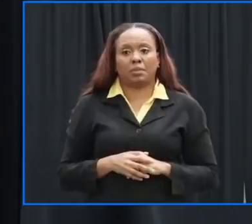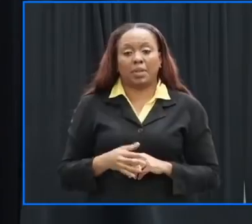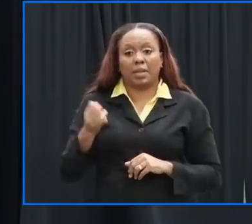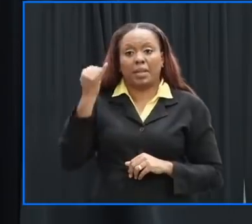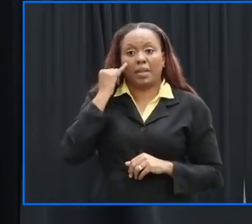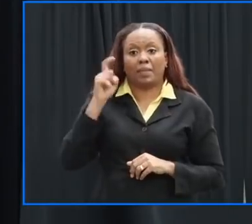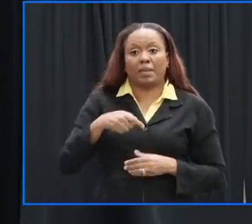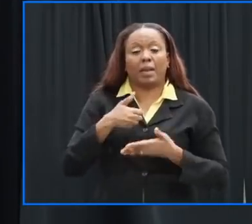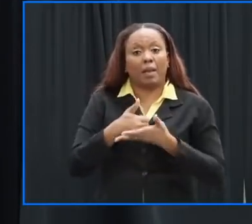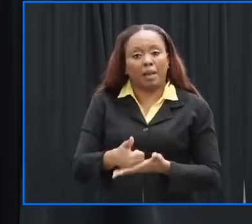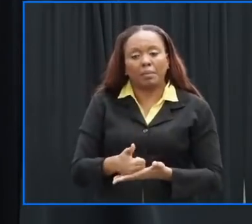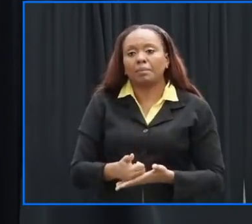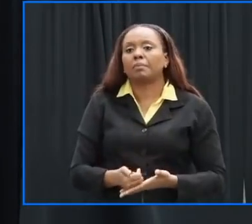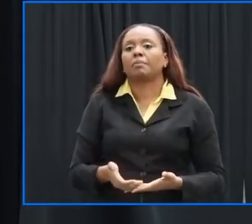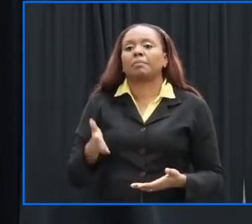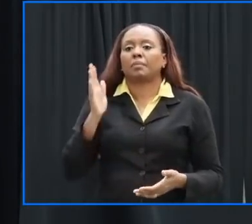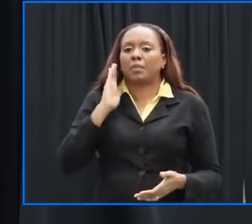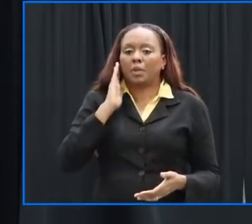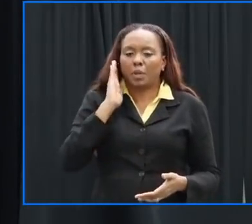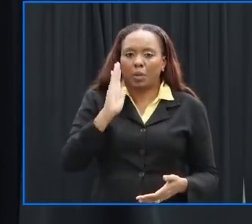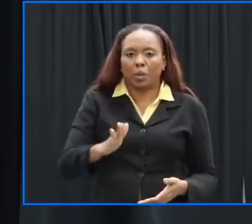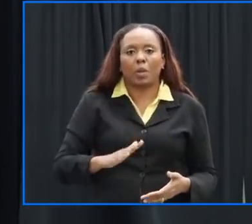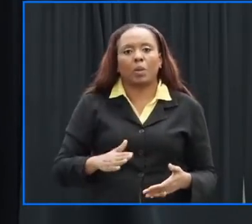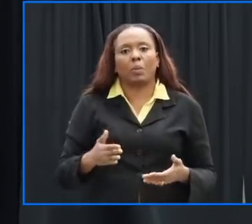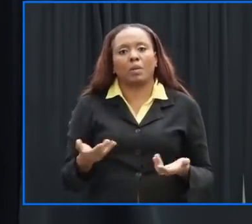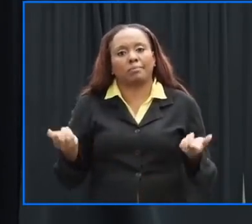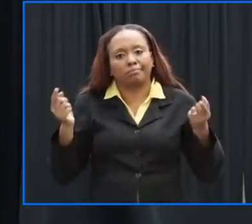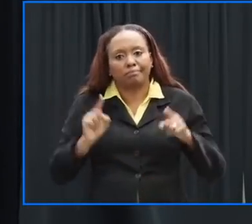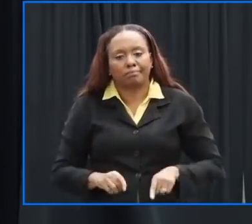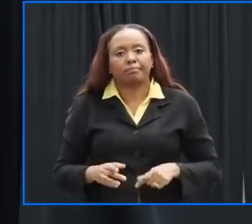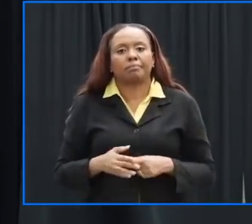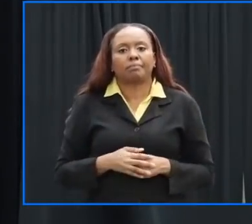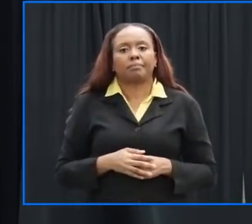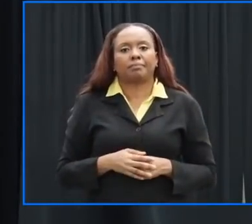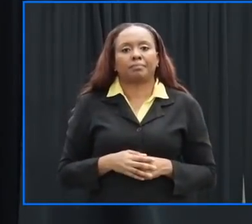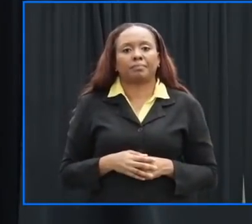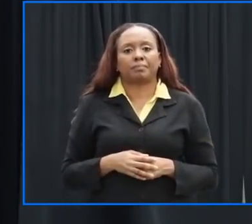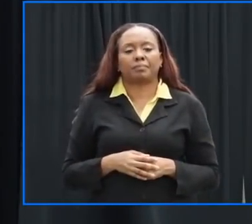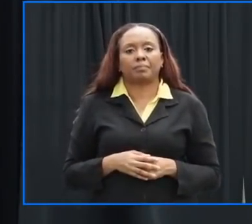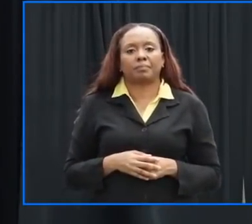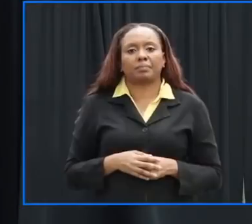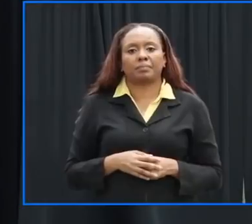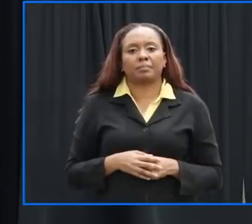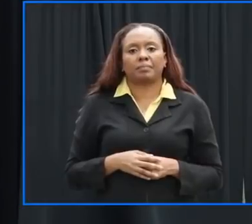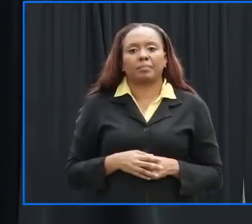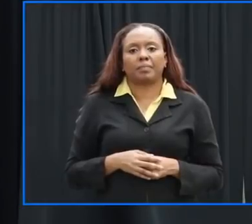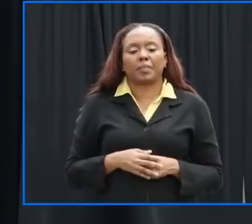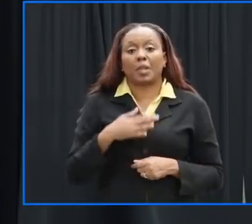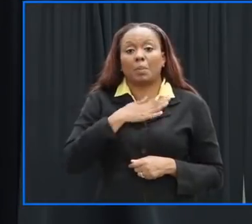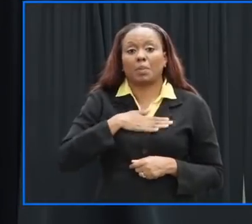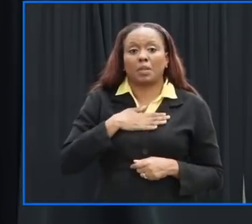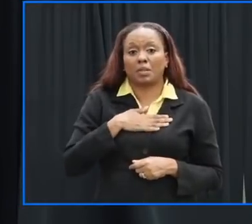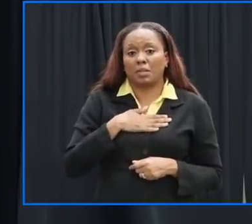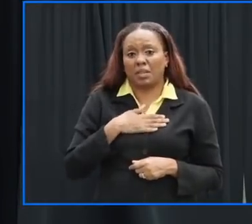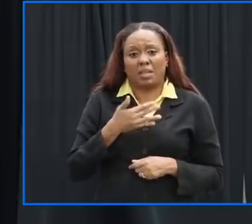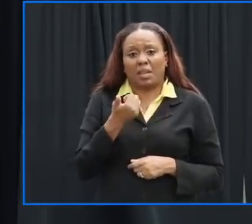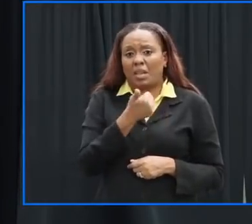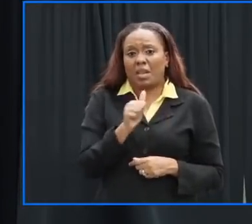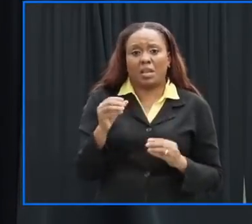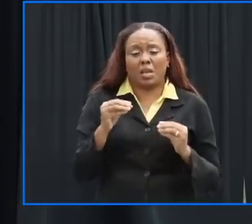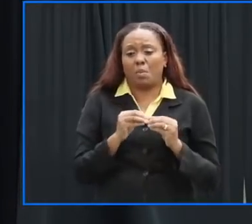help is required in the community i encourage barbadians as well to make your last minute preparations